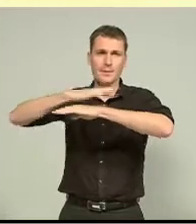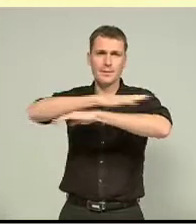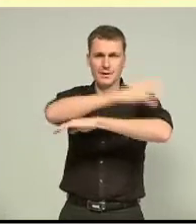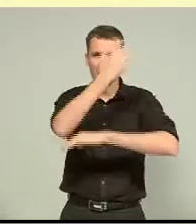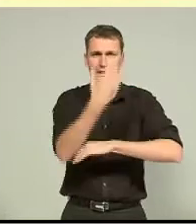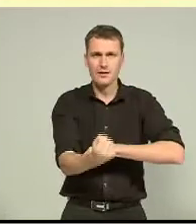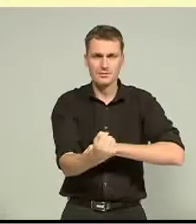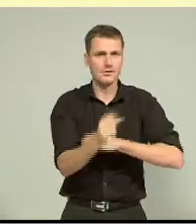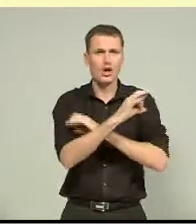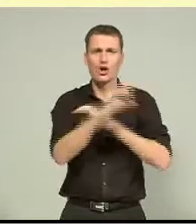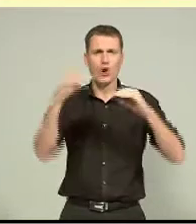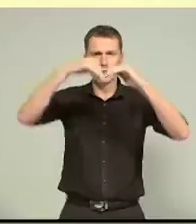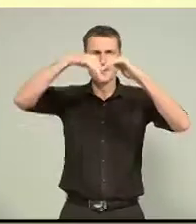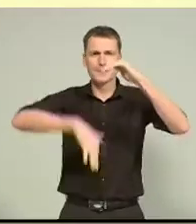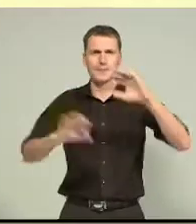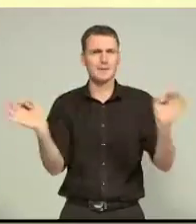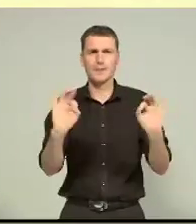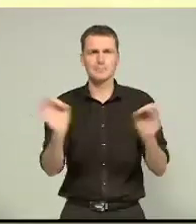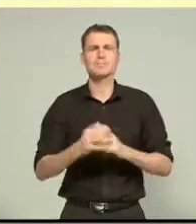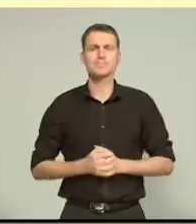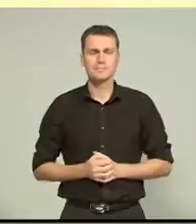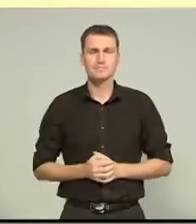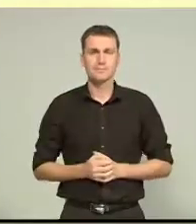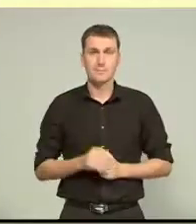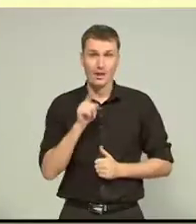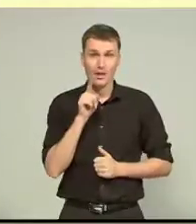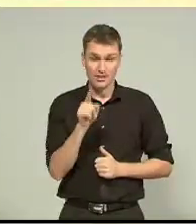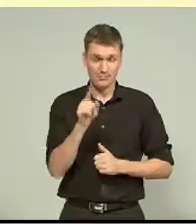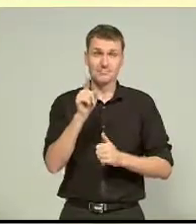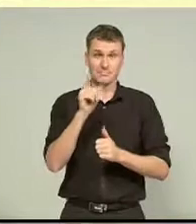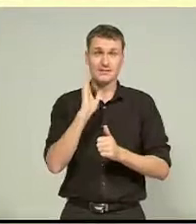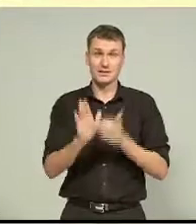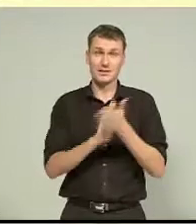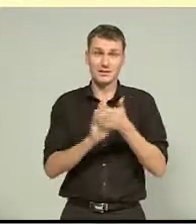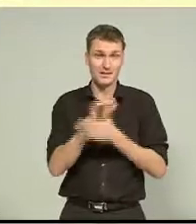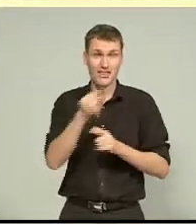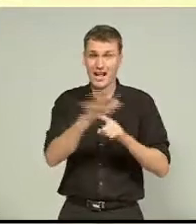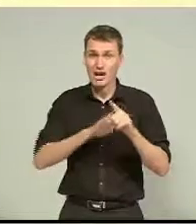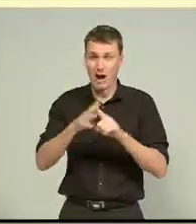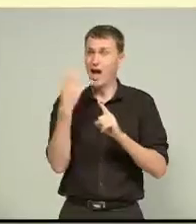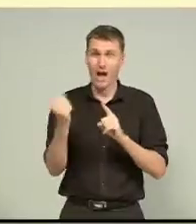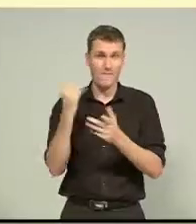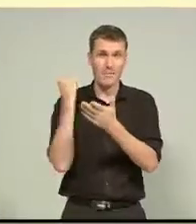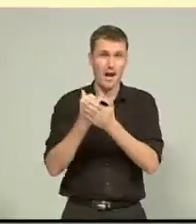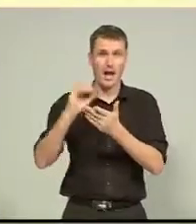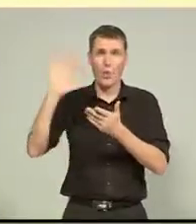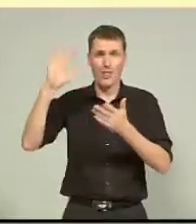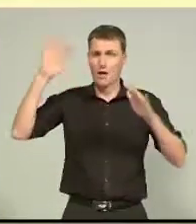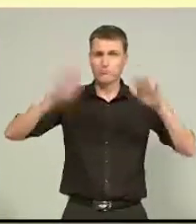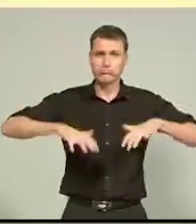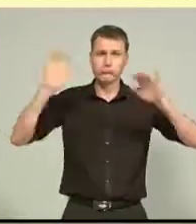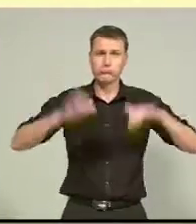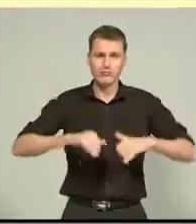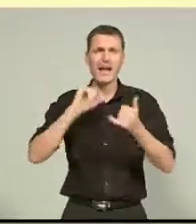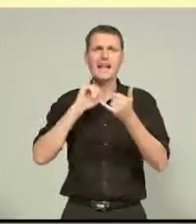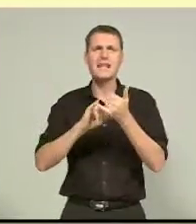top. It's not even getting soaked in at all. That doesn't mean the area still wasn't slammed by the bad weather. State Highway 1 was causing trouble